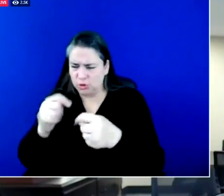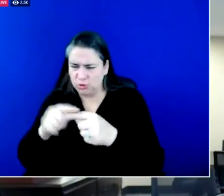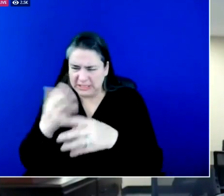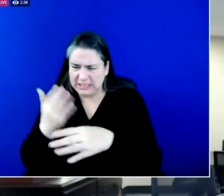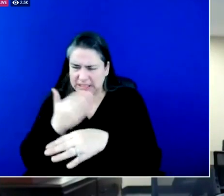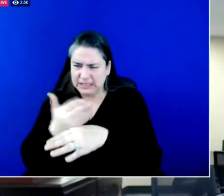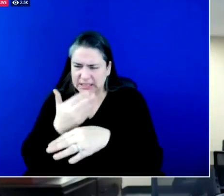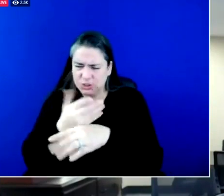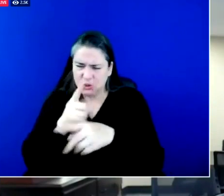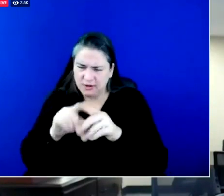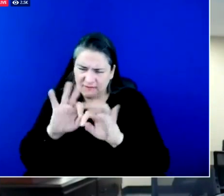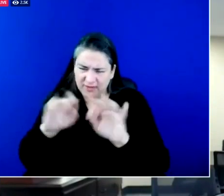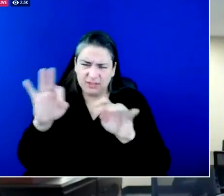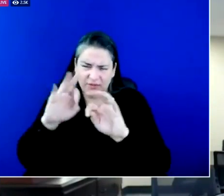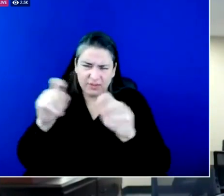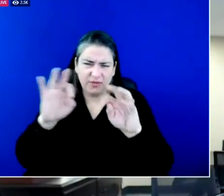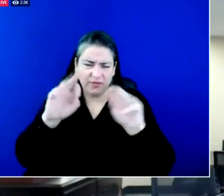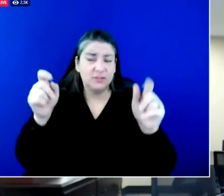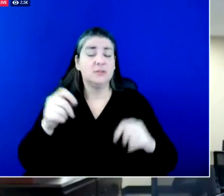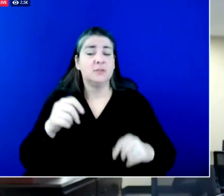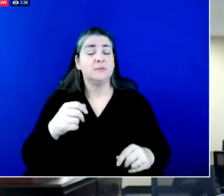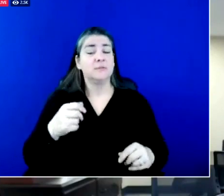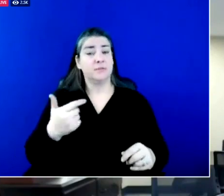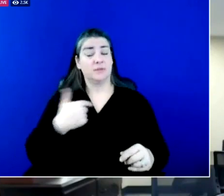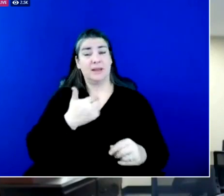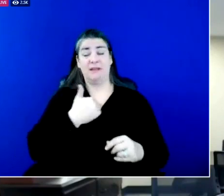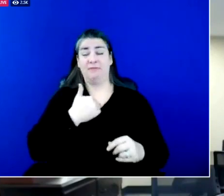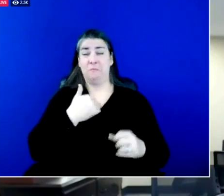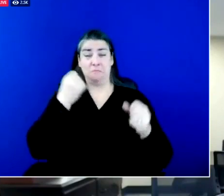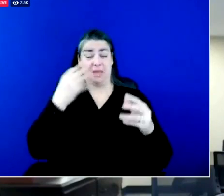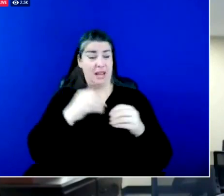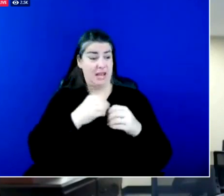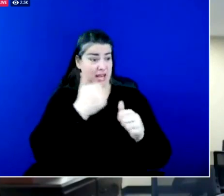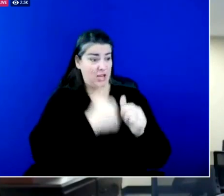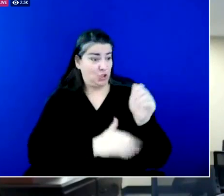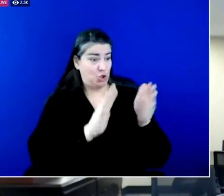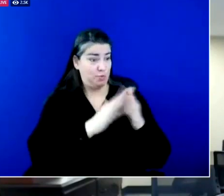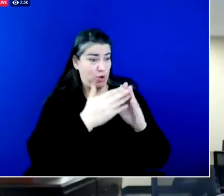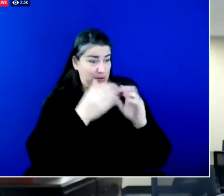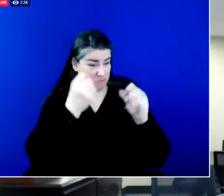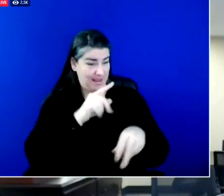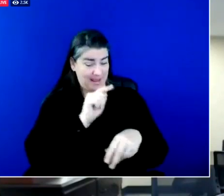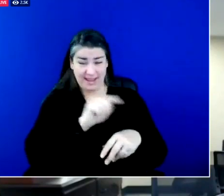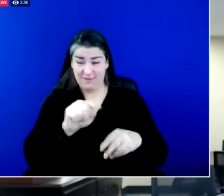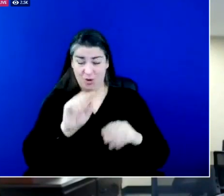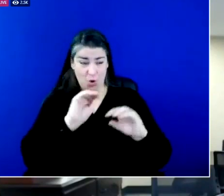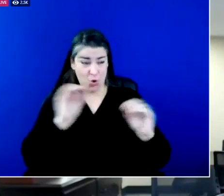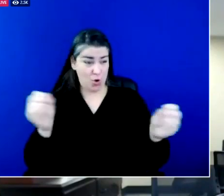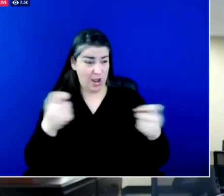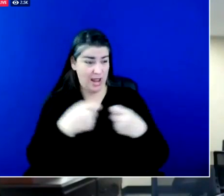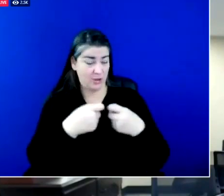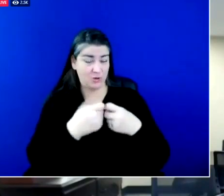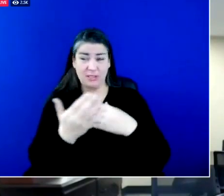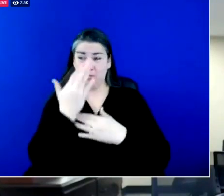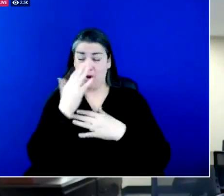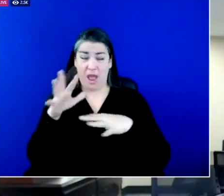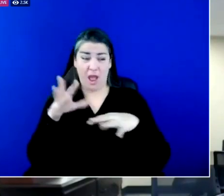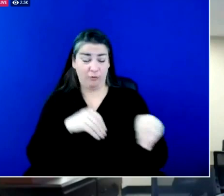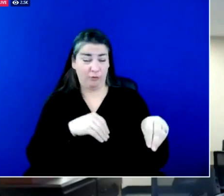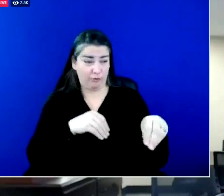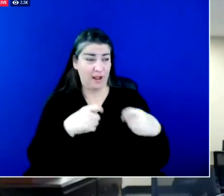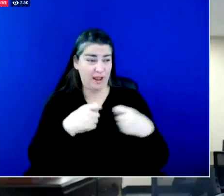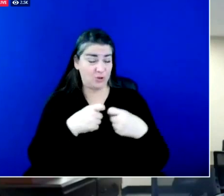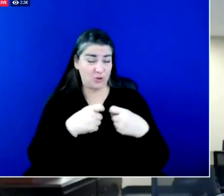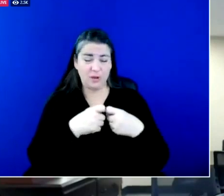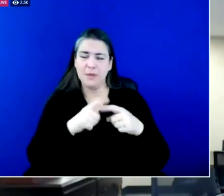are hundreds and hundreds in each community out of uh out of power this morning uh it is a relatively